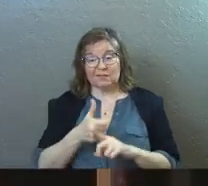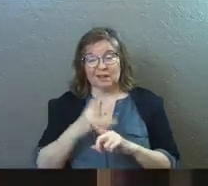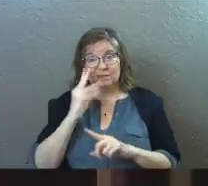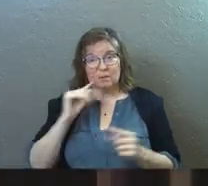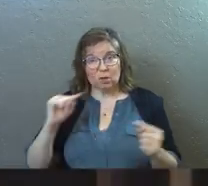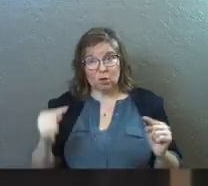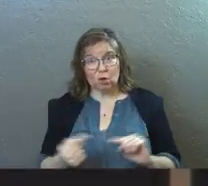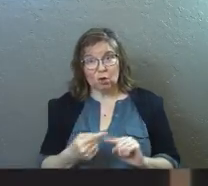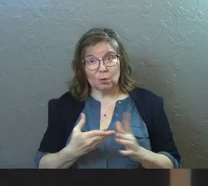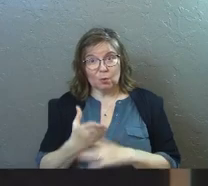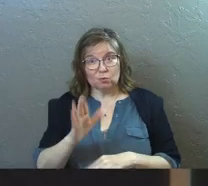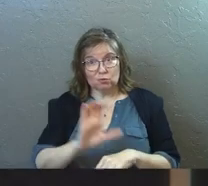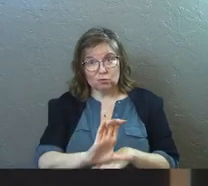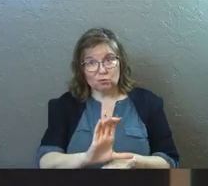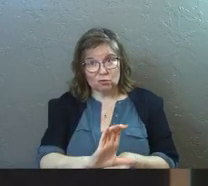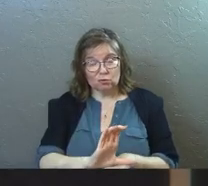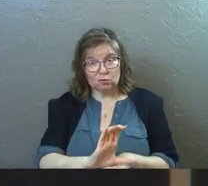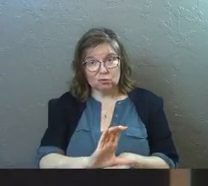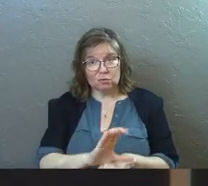hurt by the church.